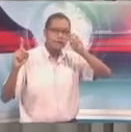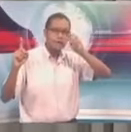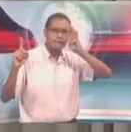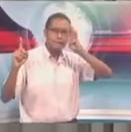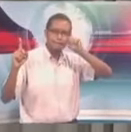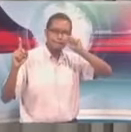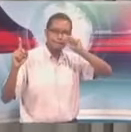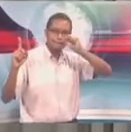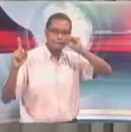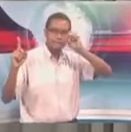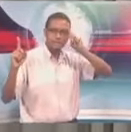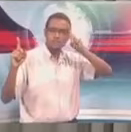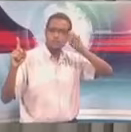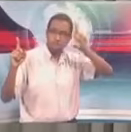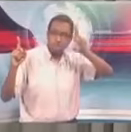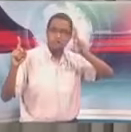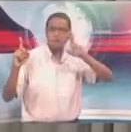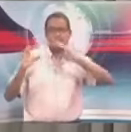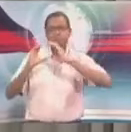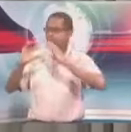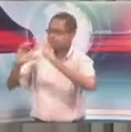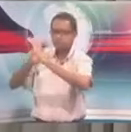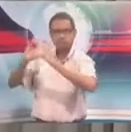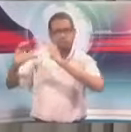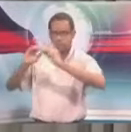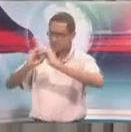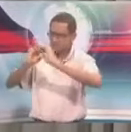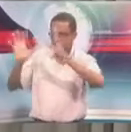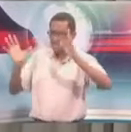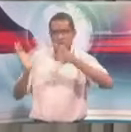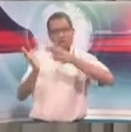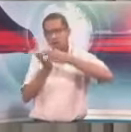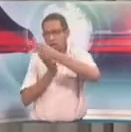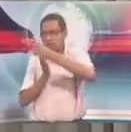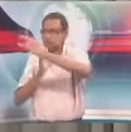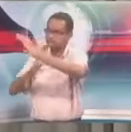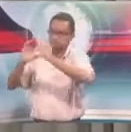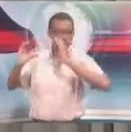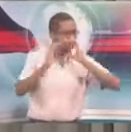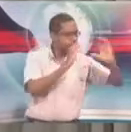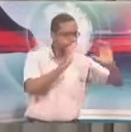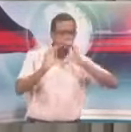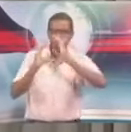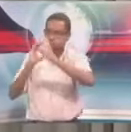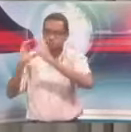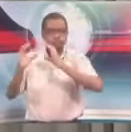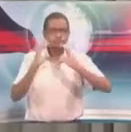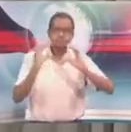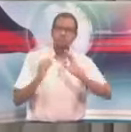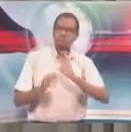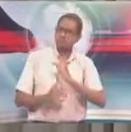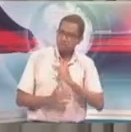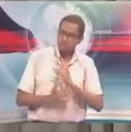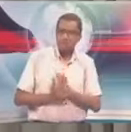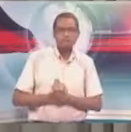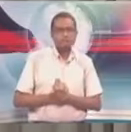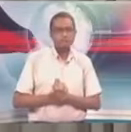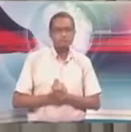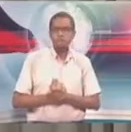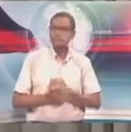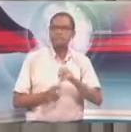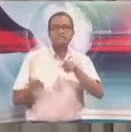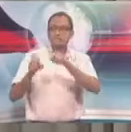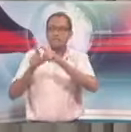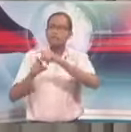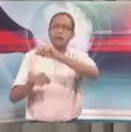clear, transparent, candor, conversation, and communication with our allies in the United States.